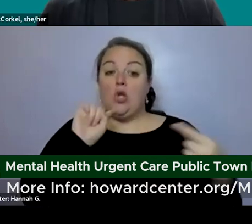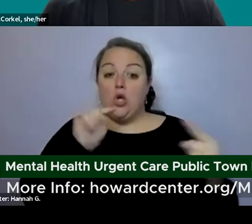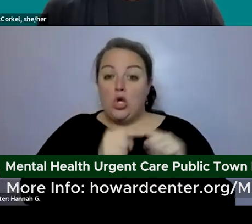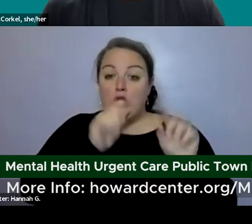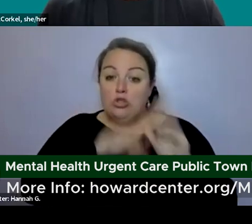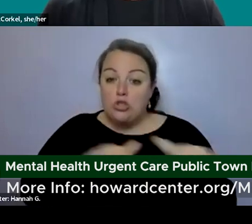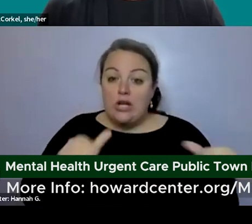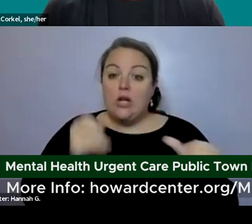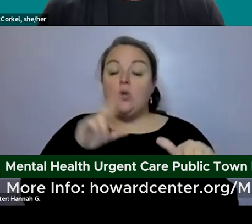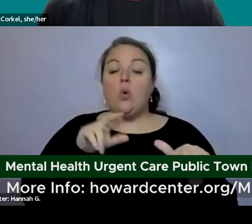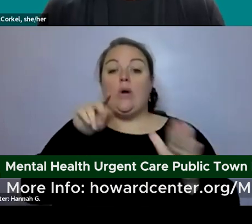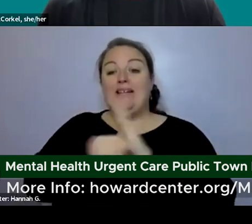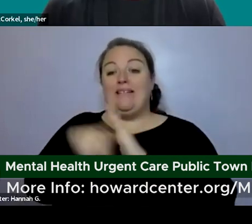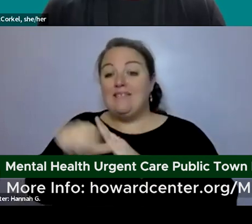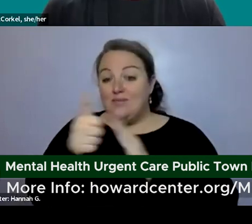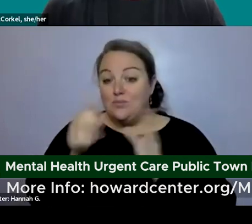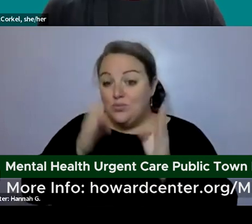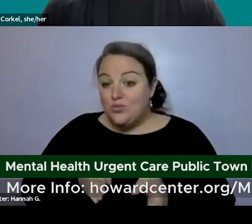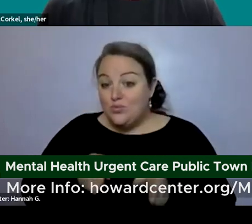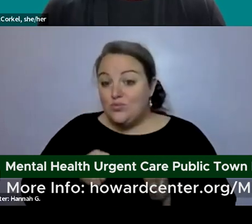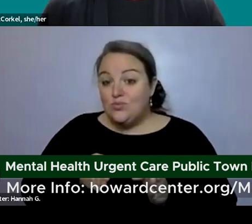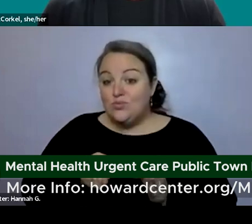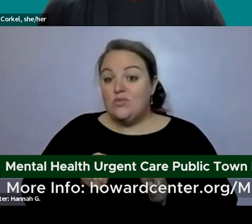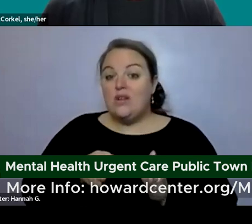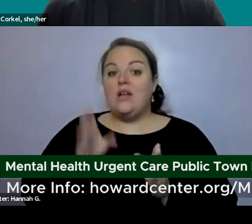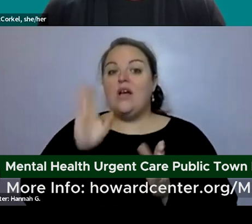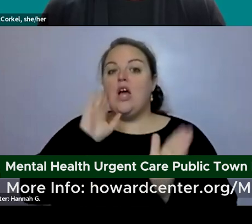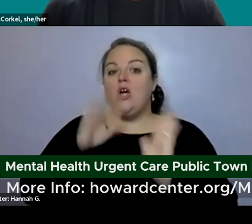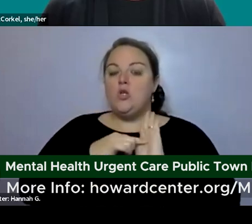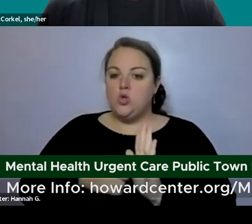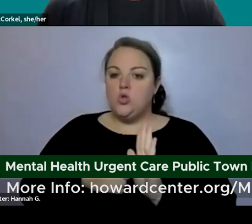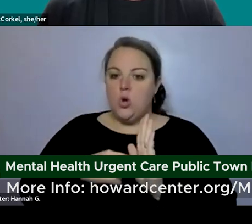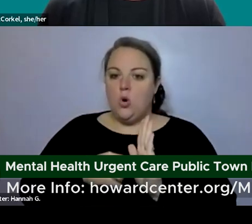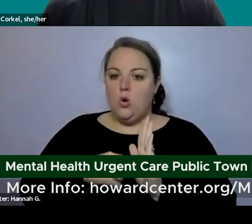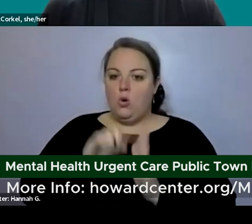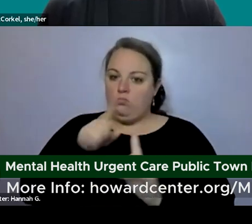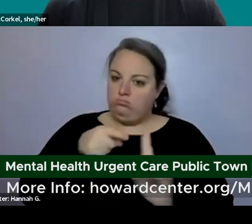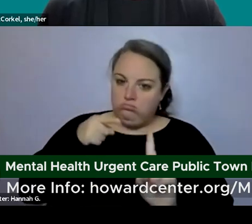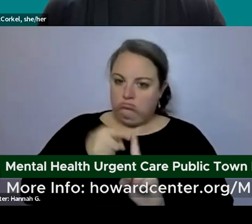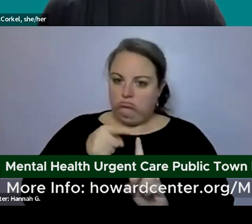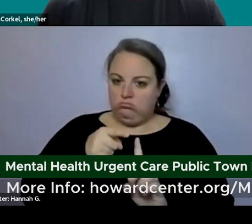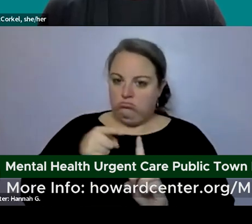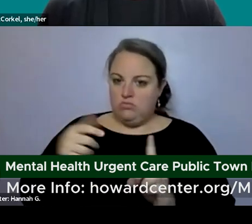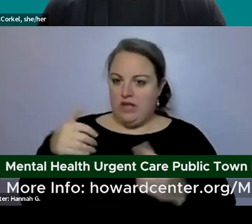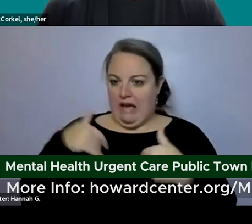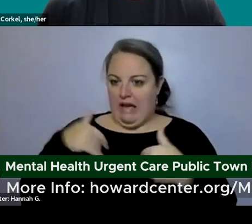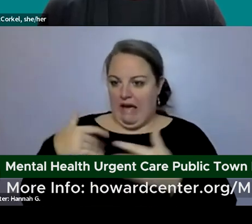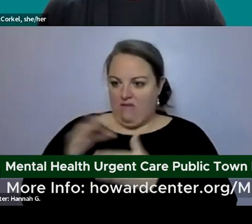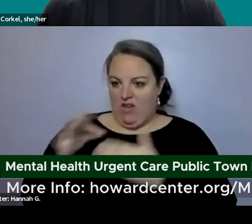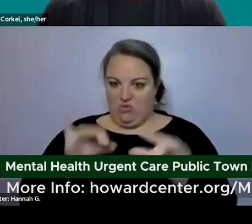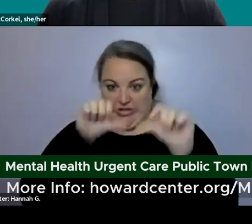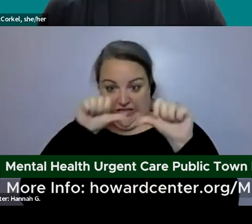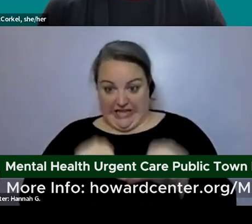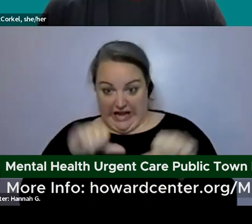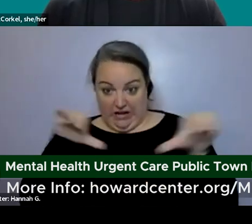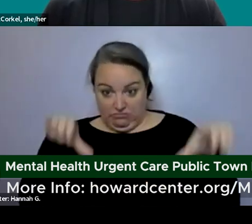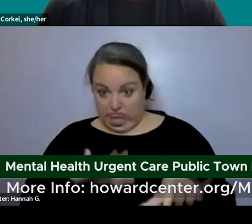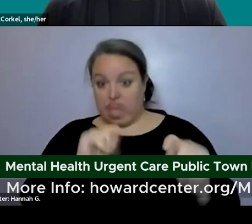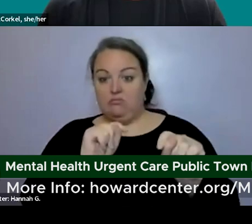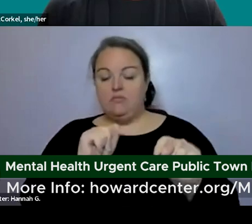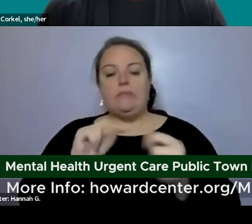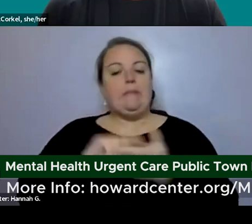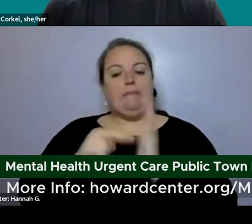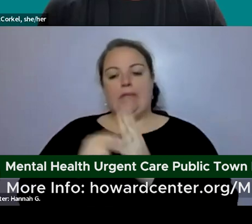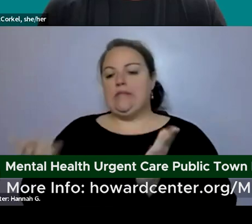or to end someone else's life where they're showing intent and means to do so um we will need to intervene